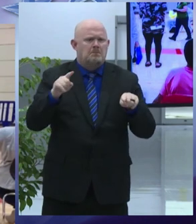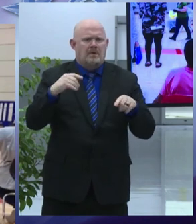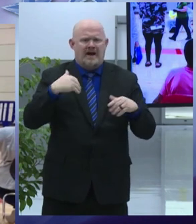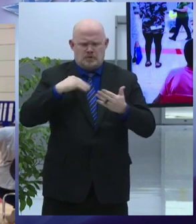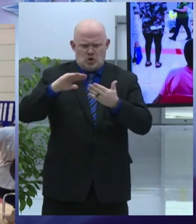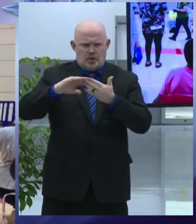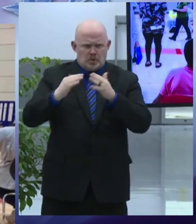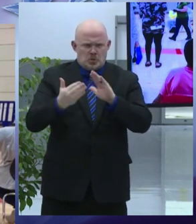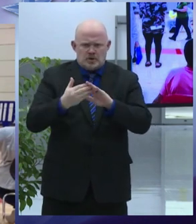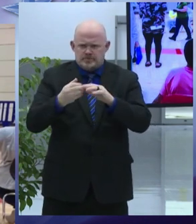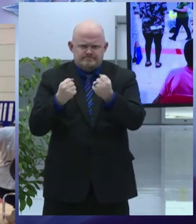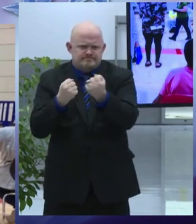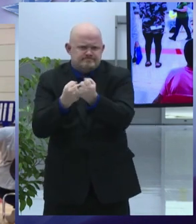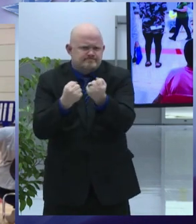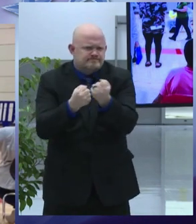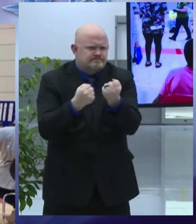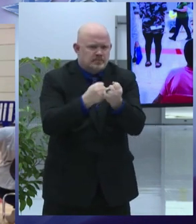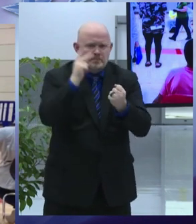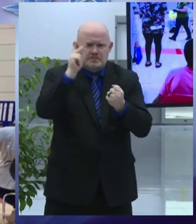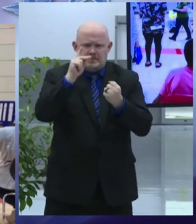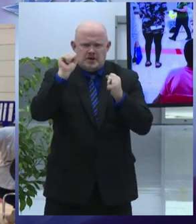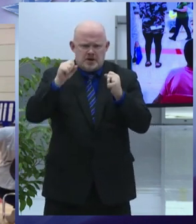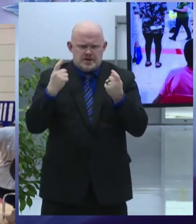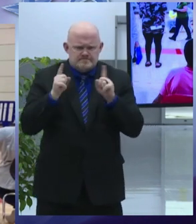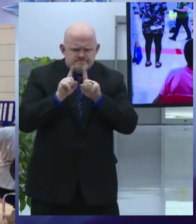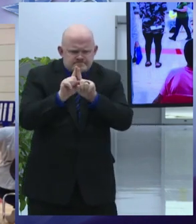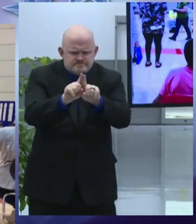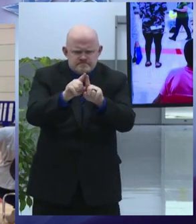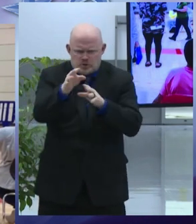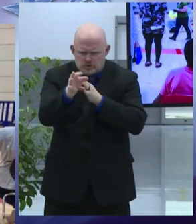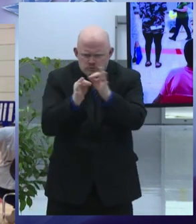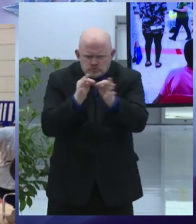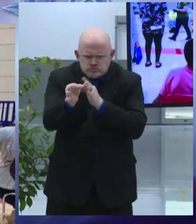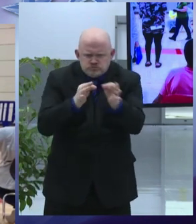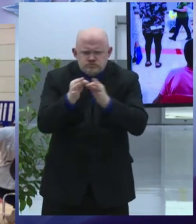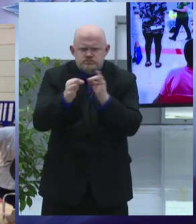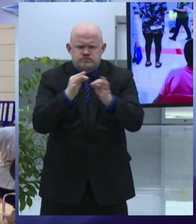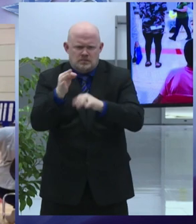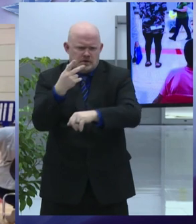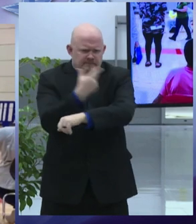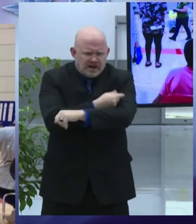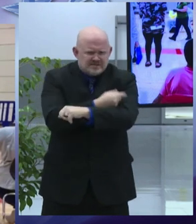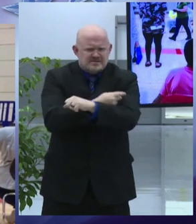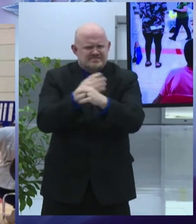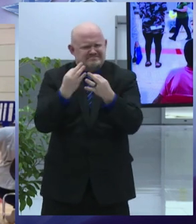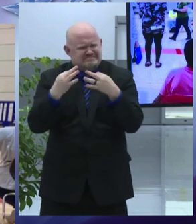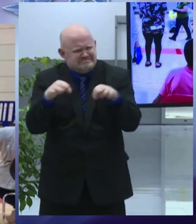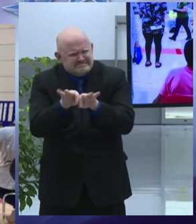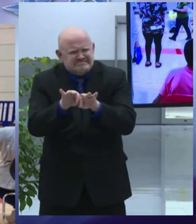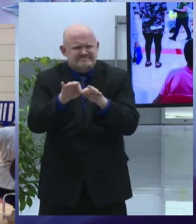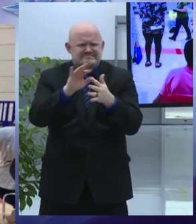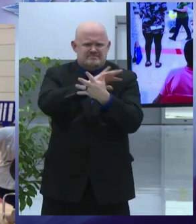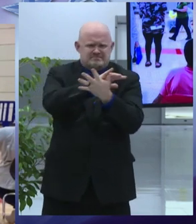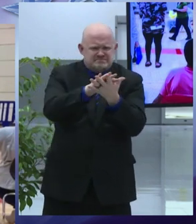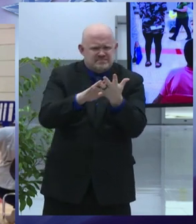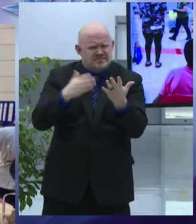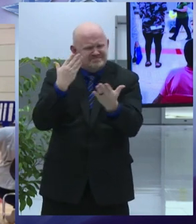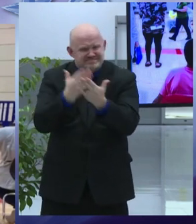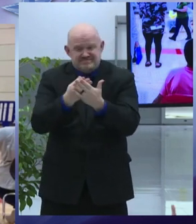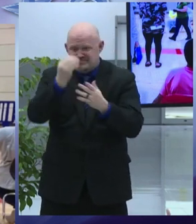acceptance is low to provide information on the proven safety and effectiveness of the vaccine and help people get access